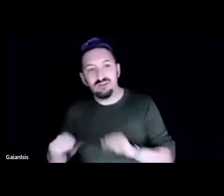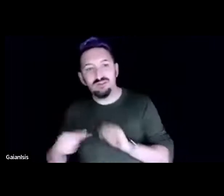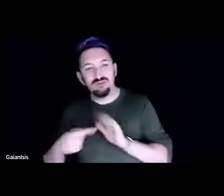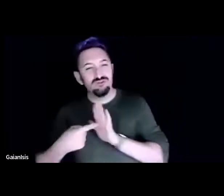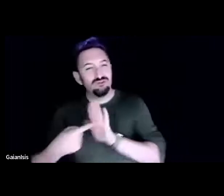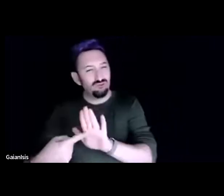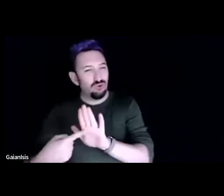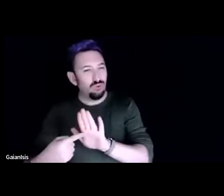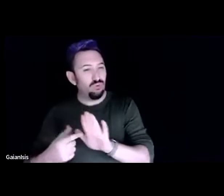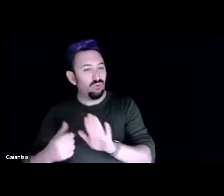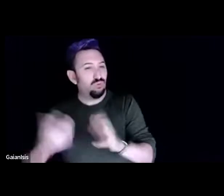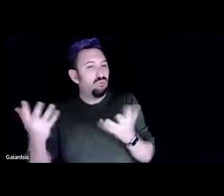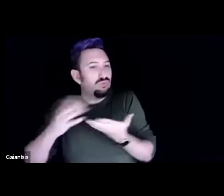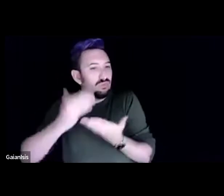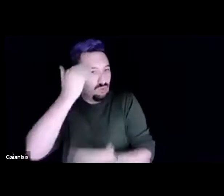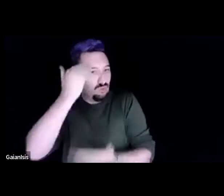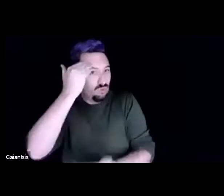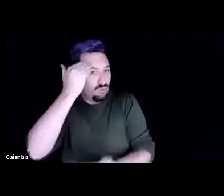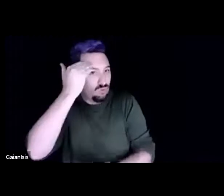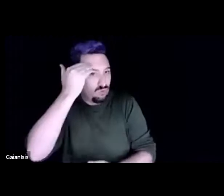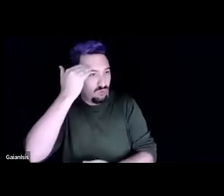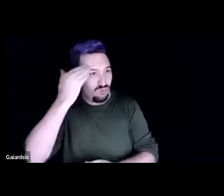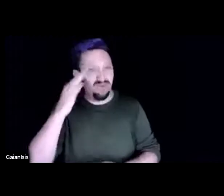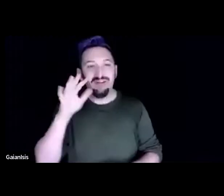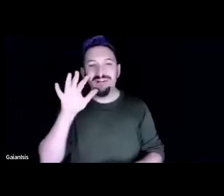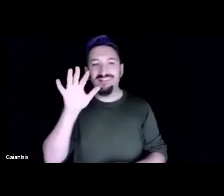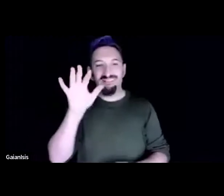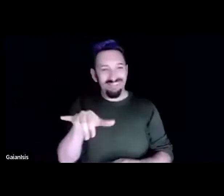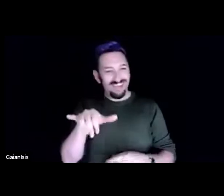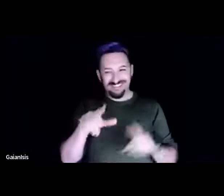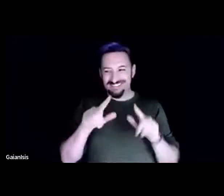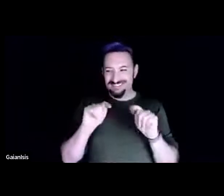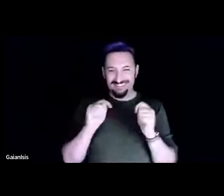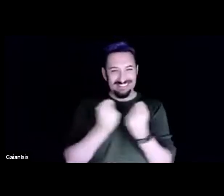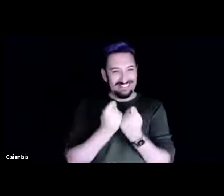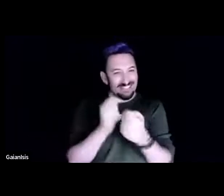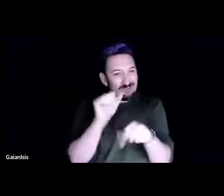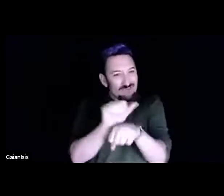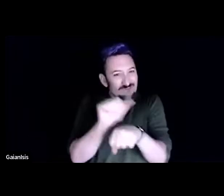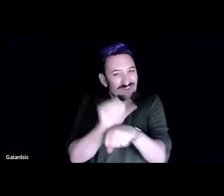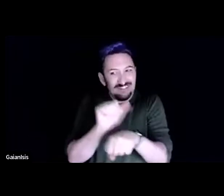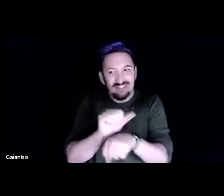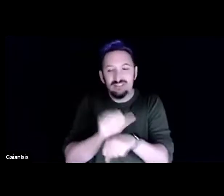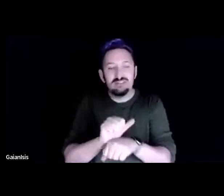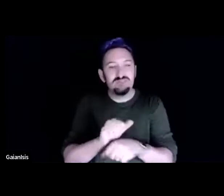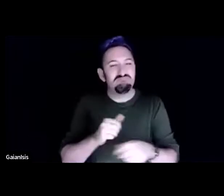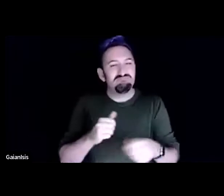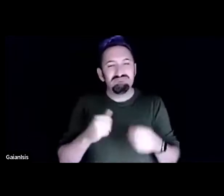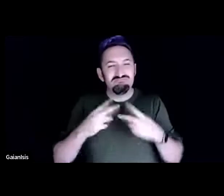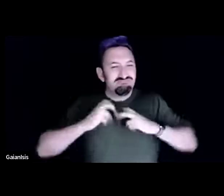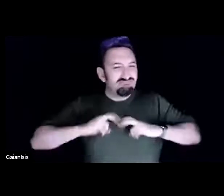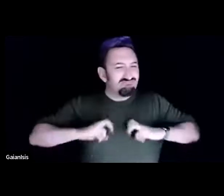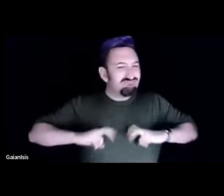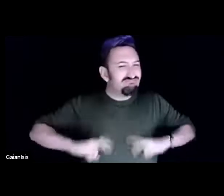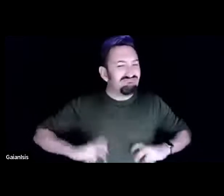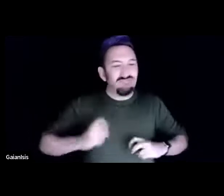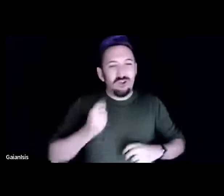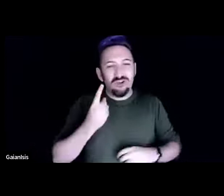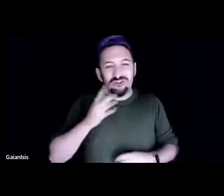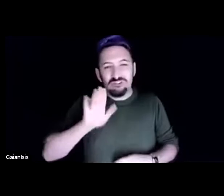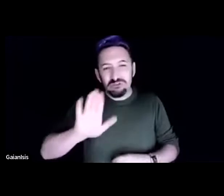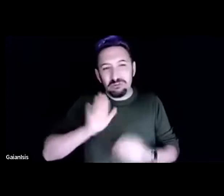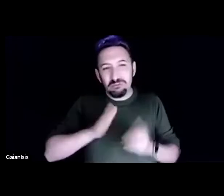um understanding what your passions are all of the things that just listed really did